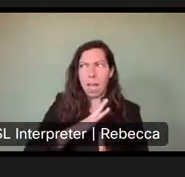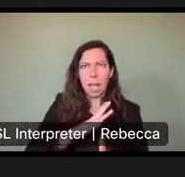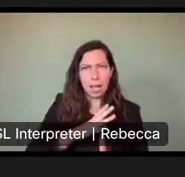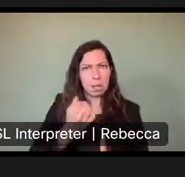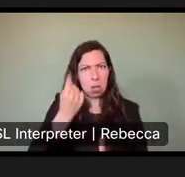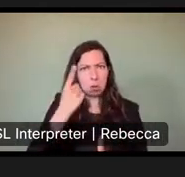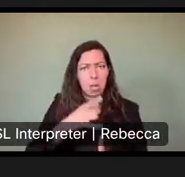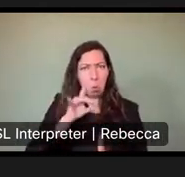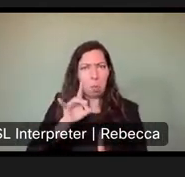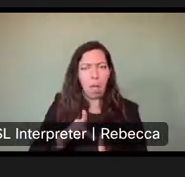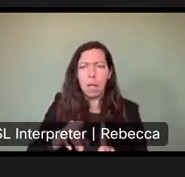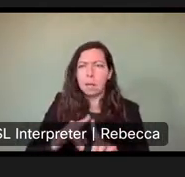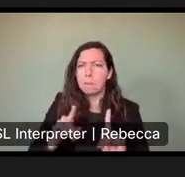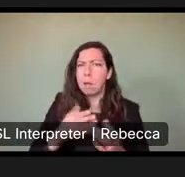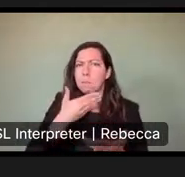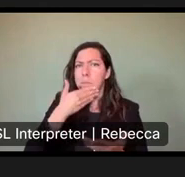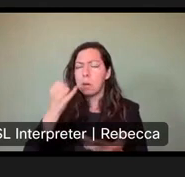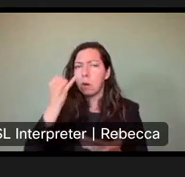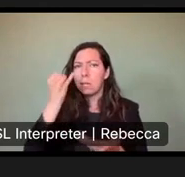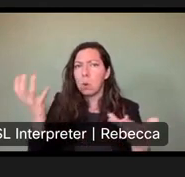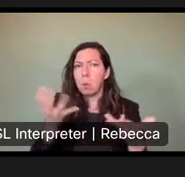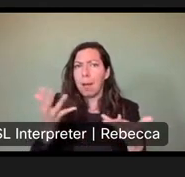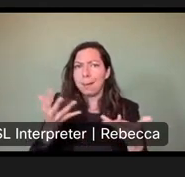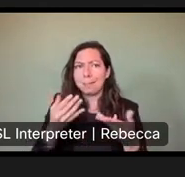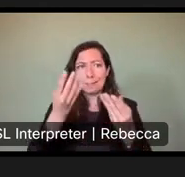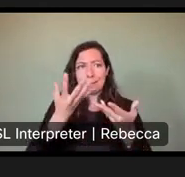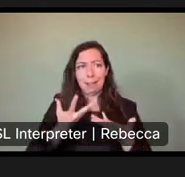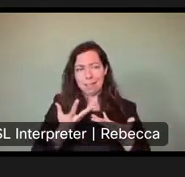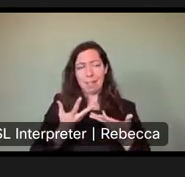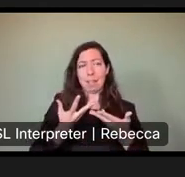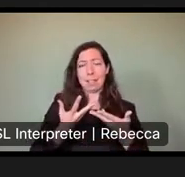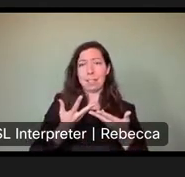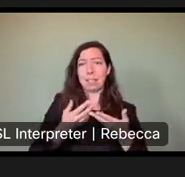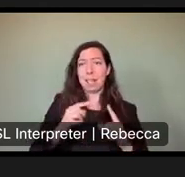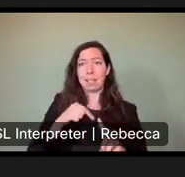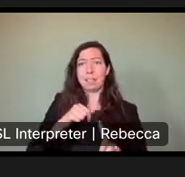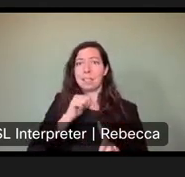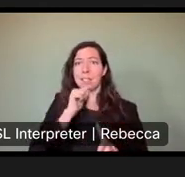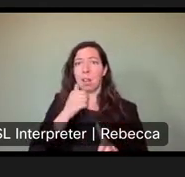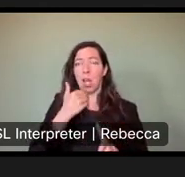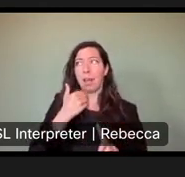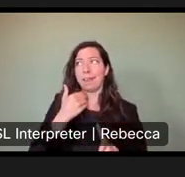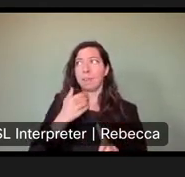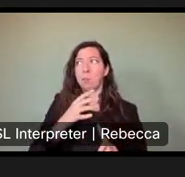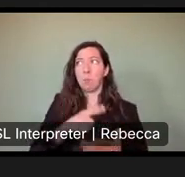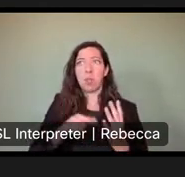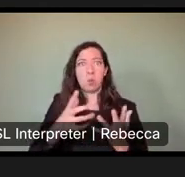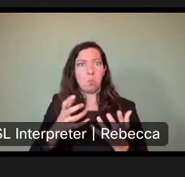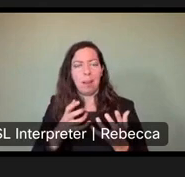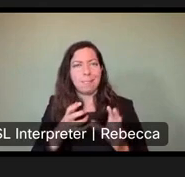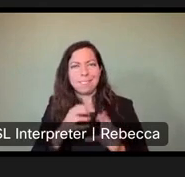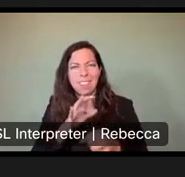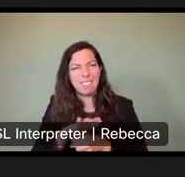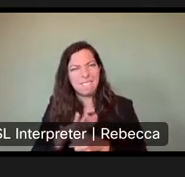perspective. Uh, because just telling us you guys are crazy is, is not good enough. We need, we need, we really need you all to be